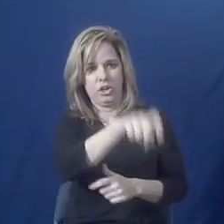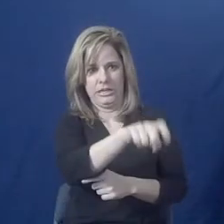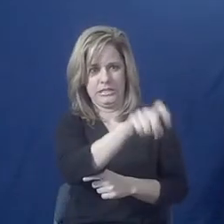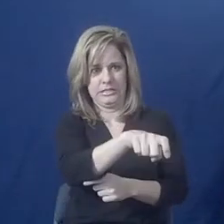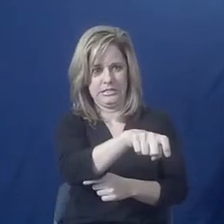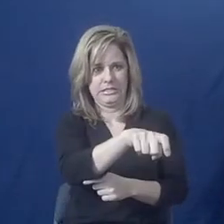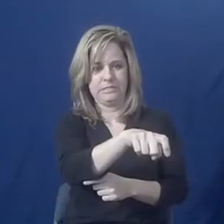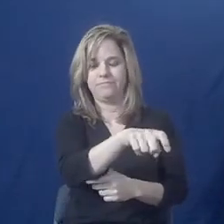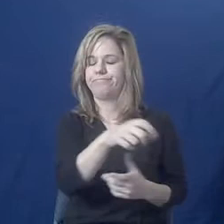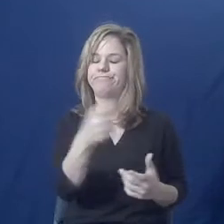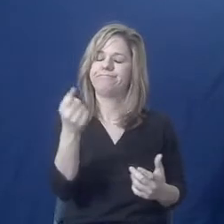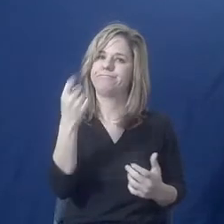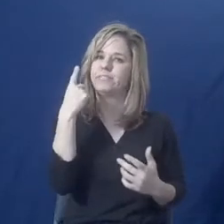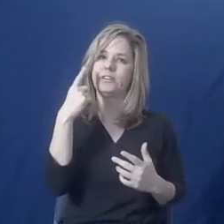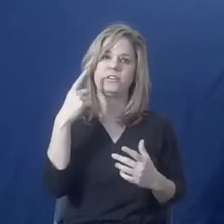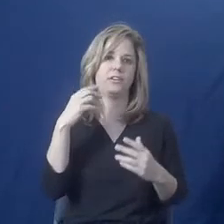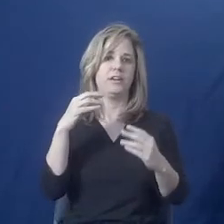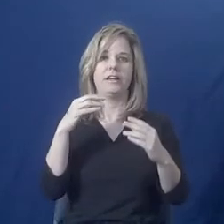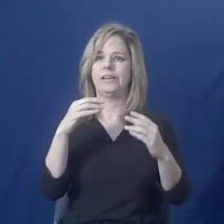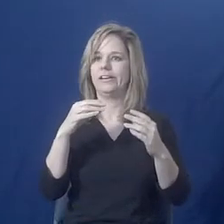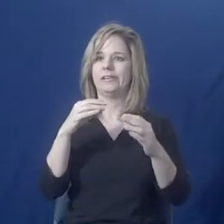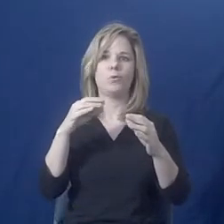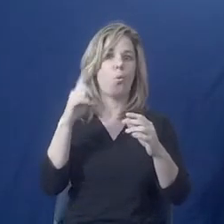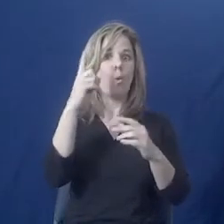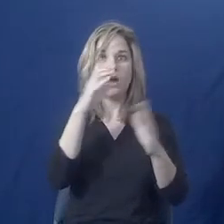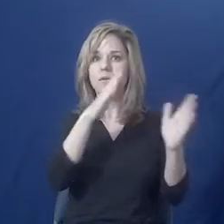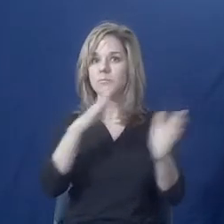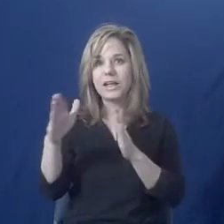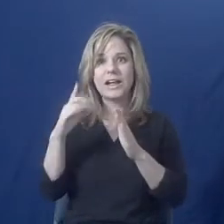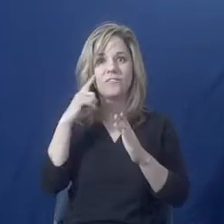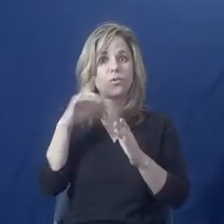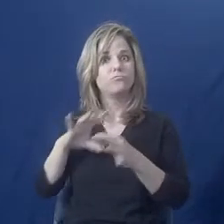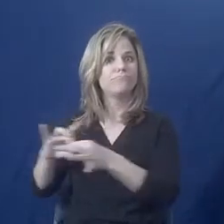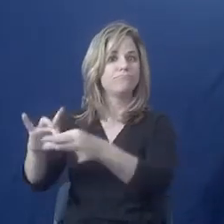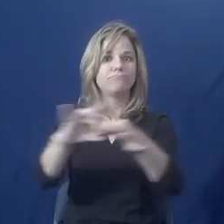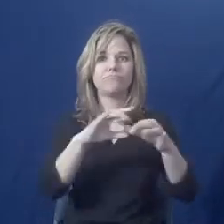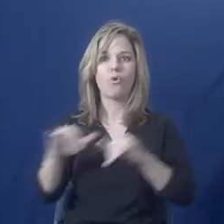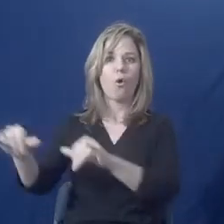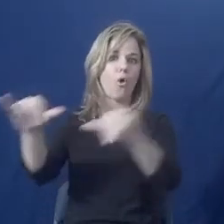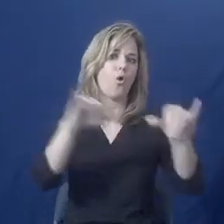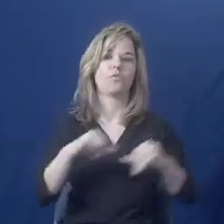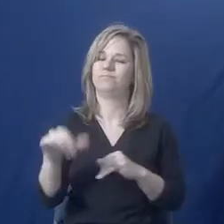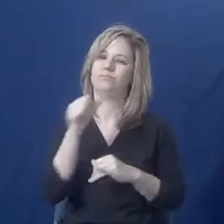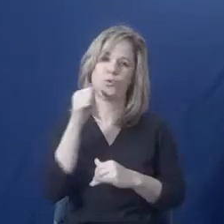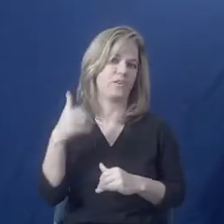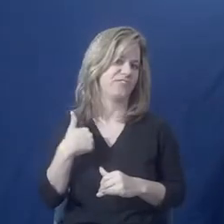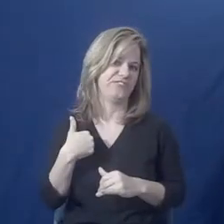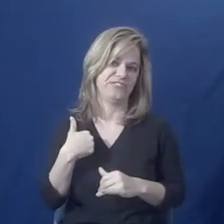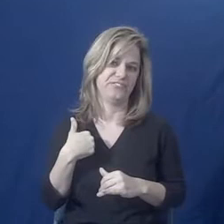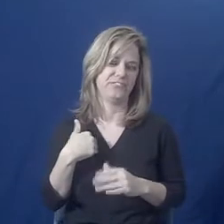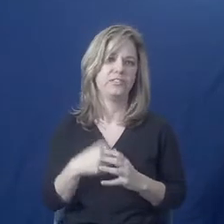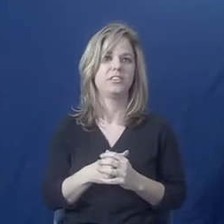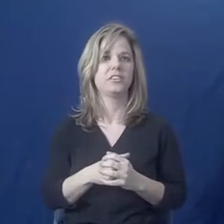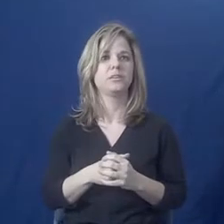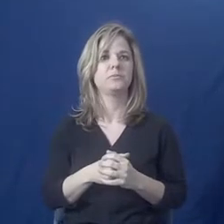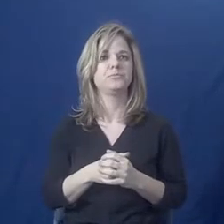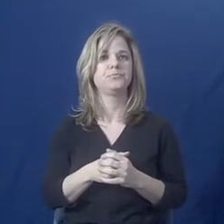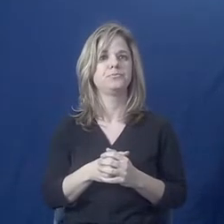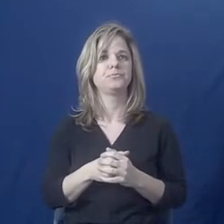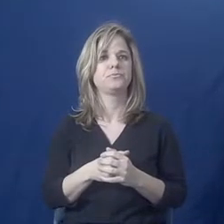And is no one-size-fits-all safety plan. And then it developed with